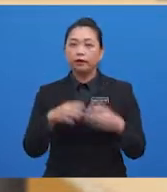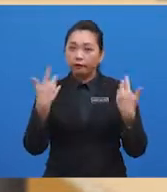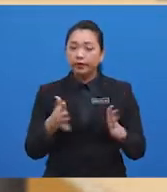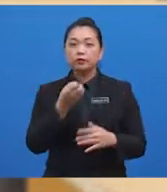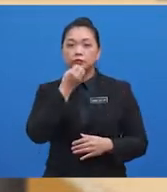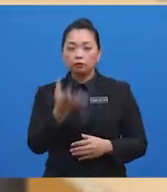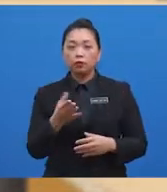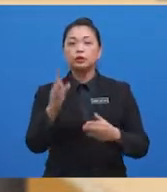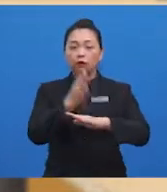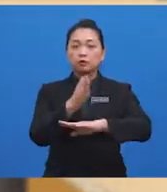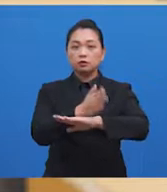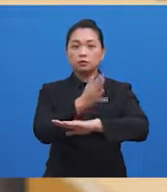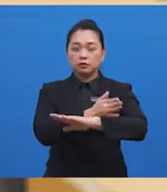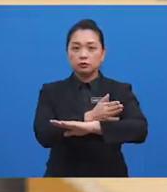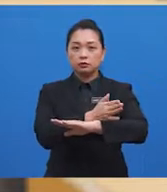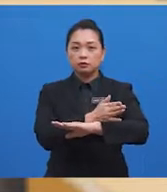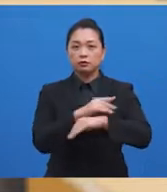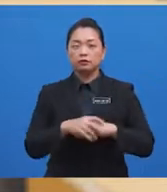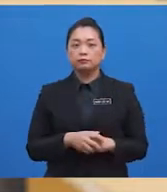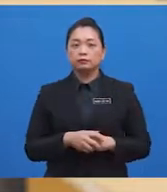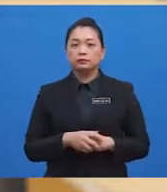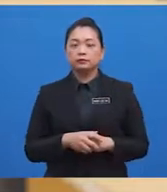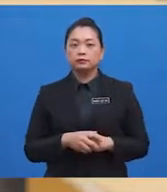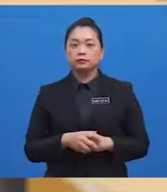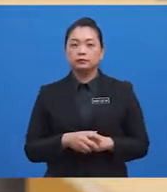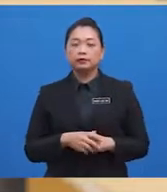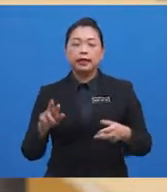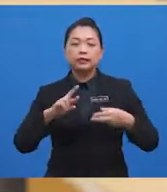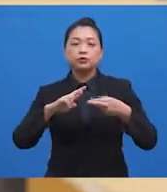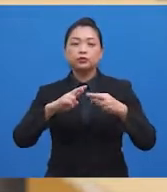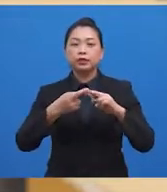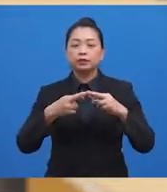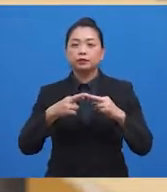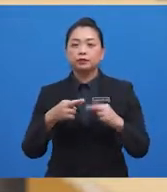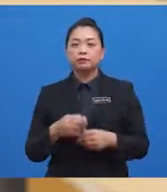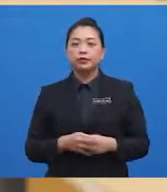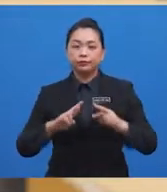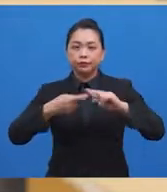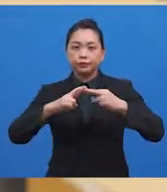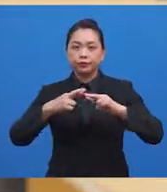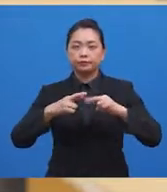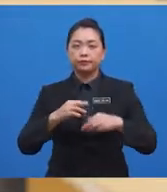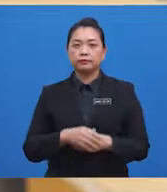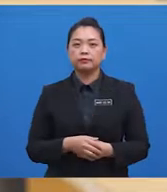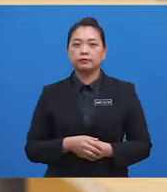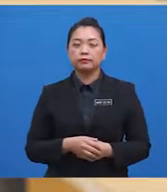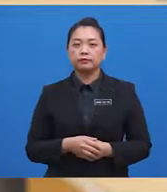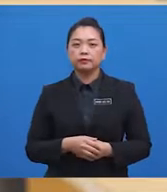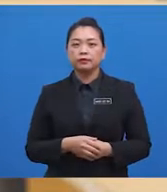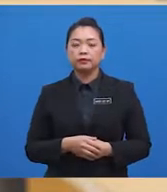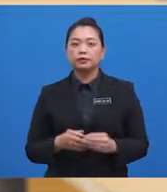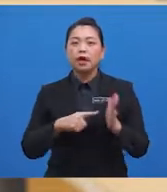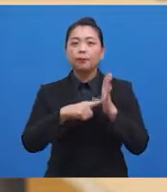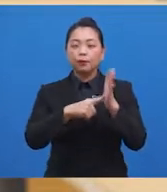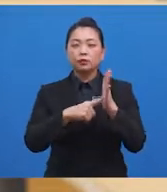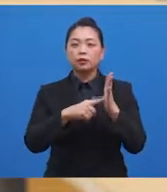addiction go far beyond things like strength relationships and health risks. Signpost questions then, which